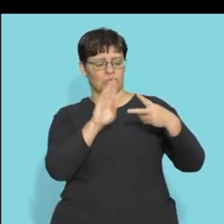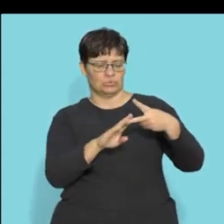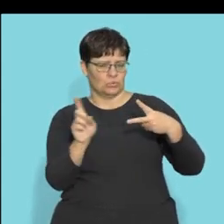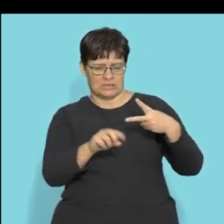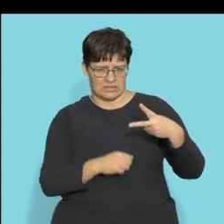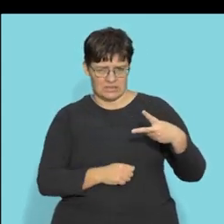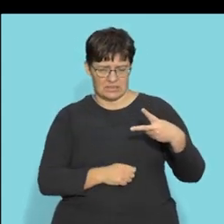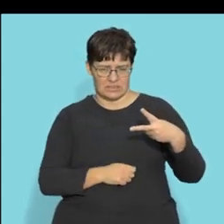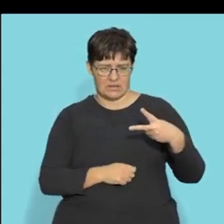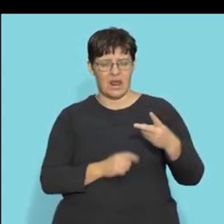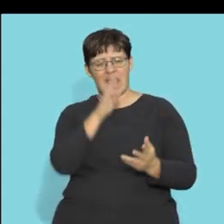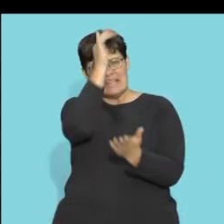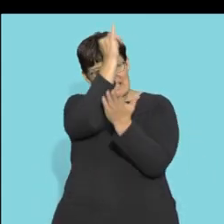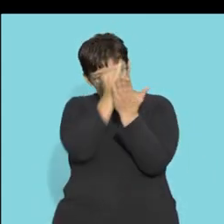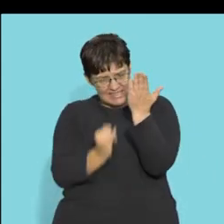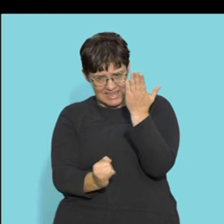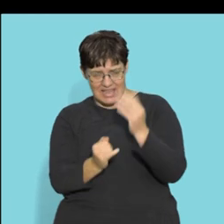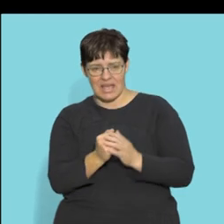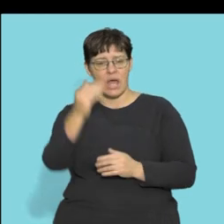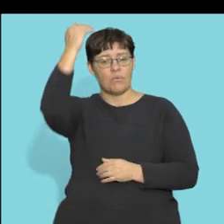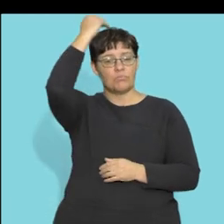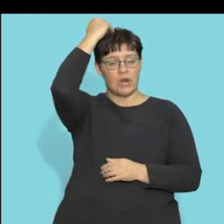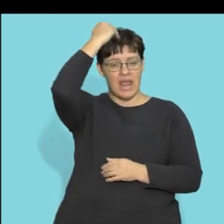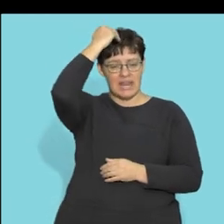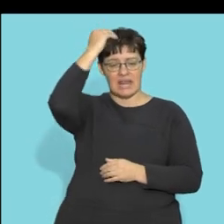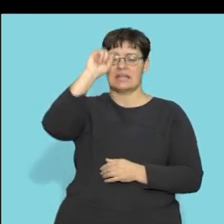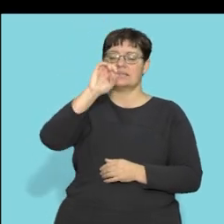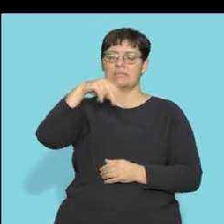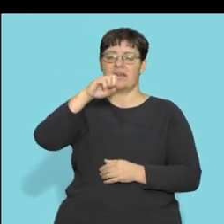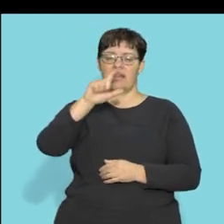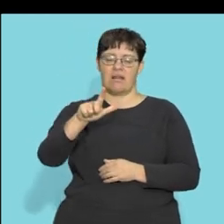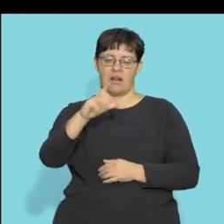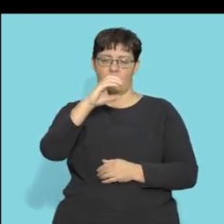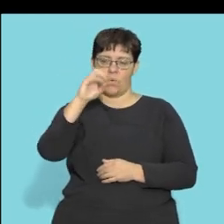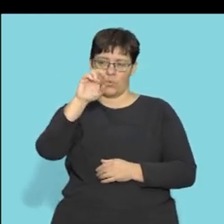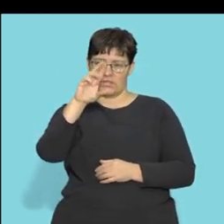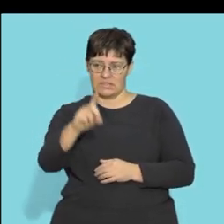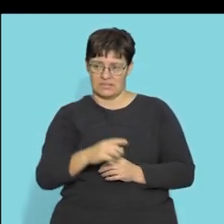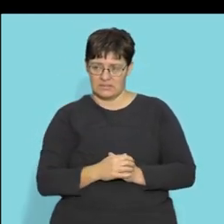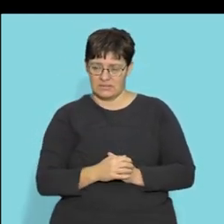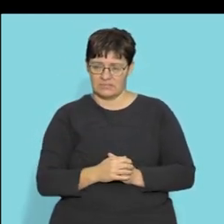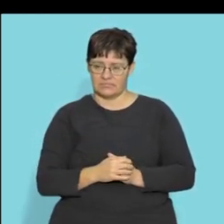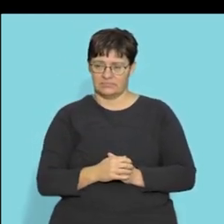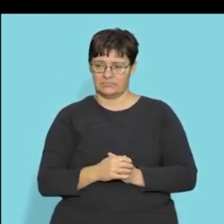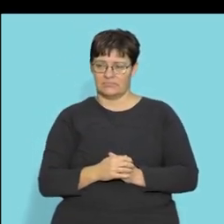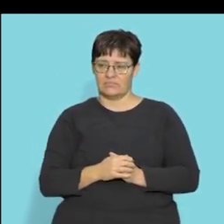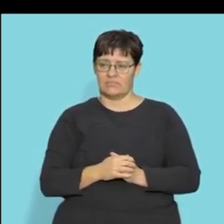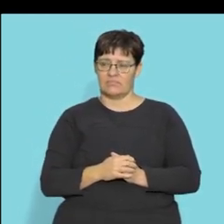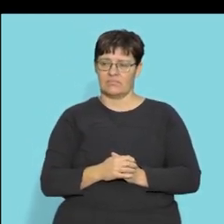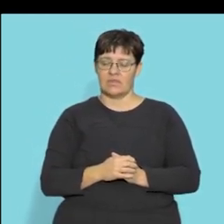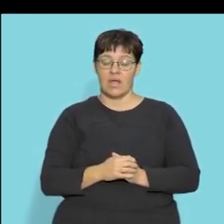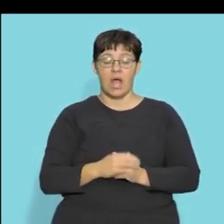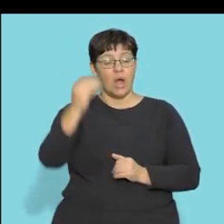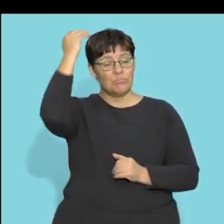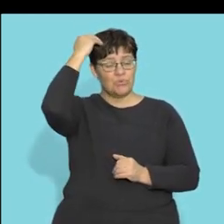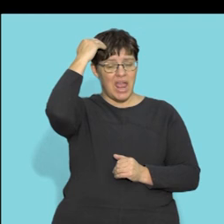nervous system in the center mr fenta remember brain and spinal cord right two marks